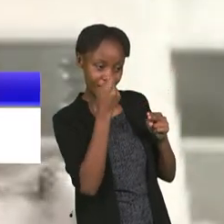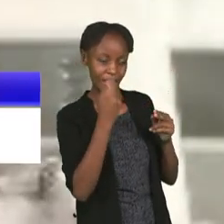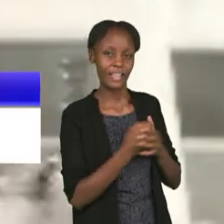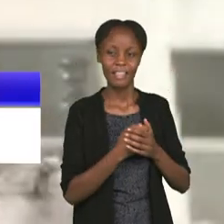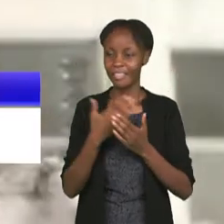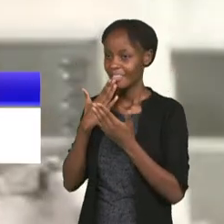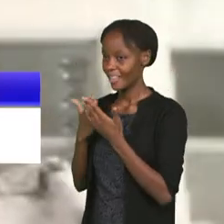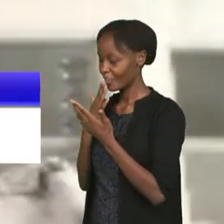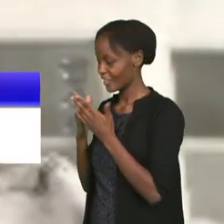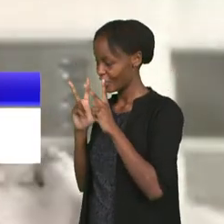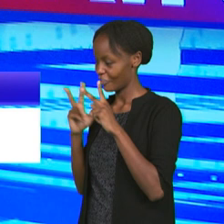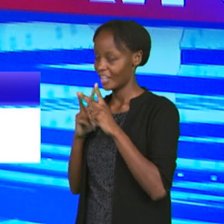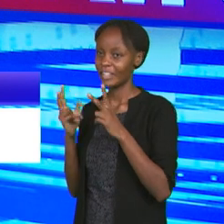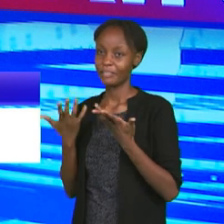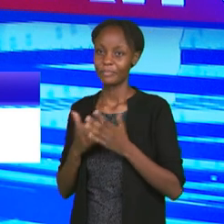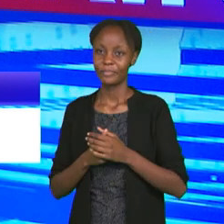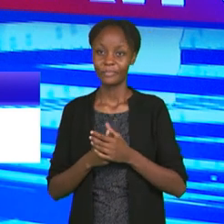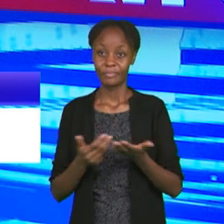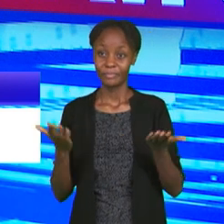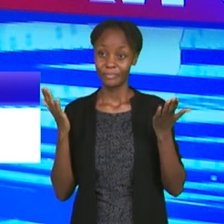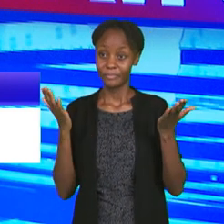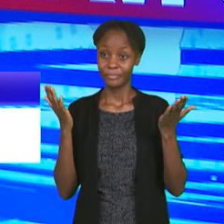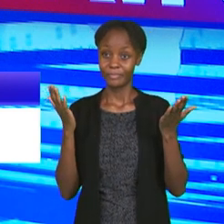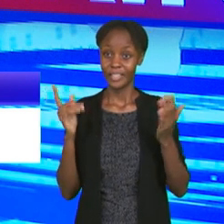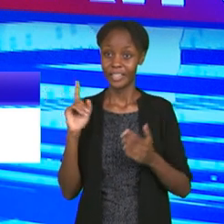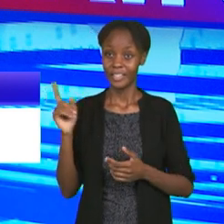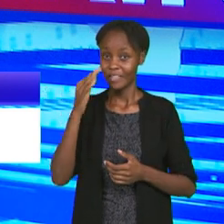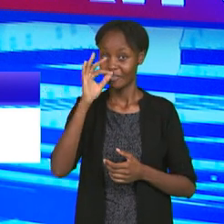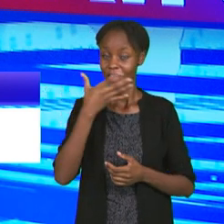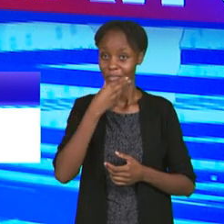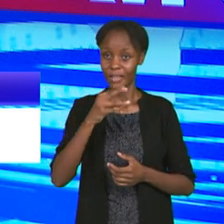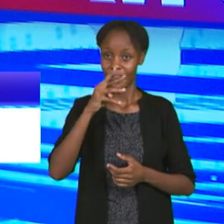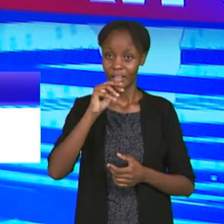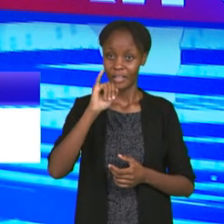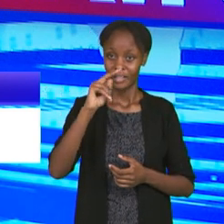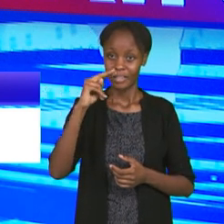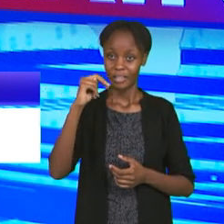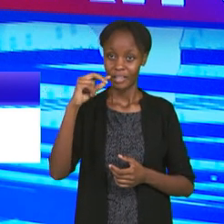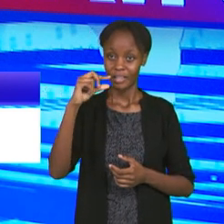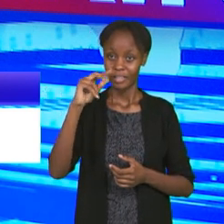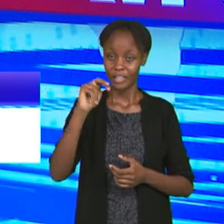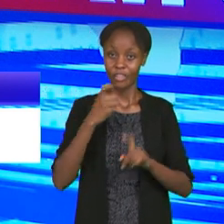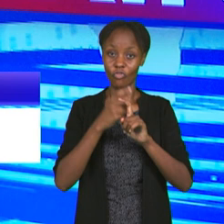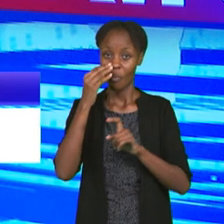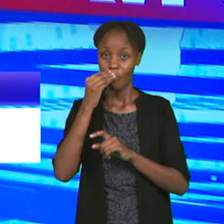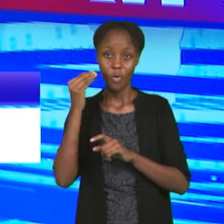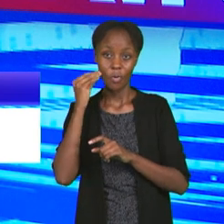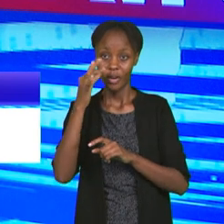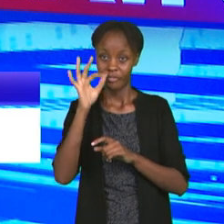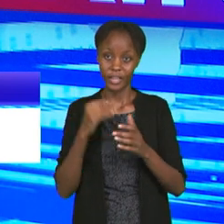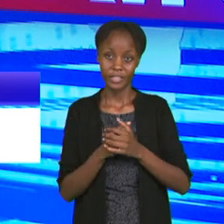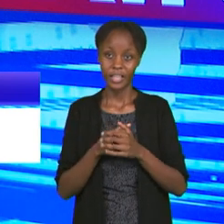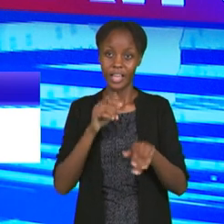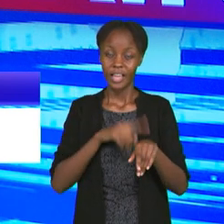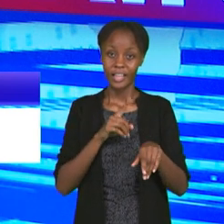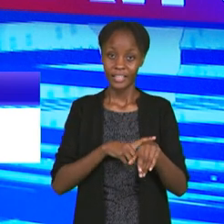Thank you so much. Thank you so much, Coach. There you have it, Frenchman Sebastian Minye talking to us from his house in France where the